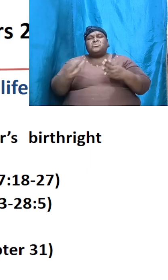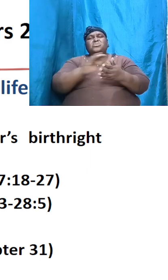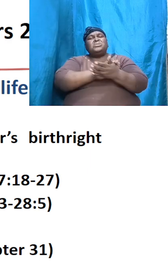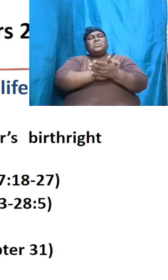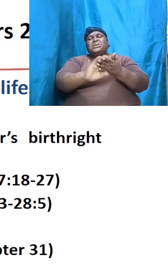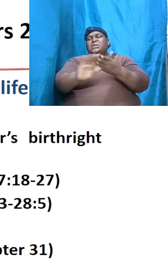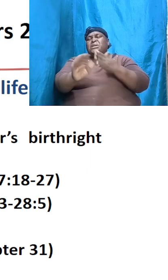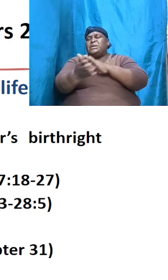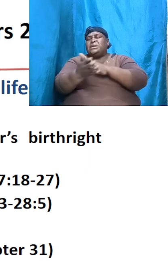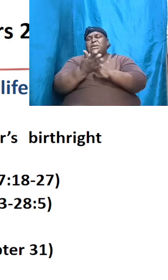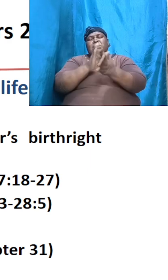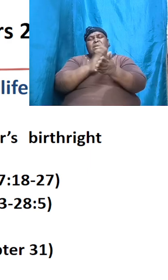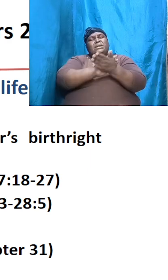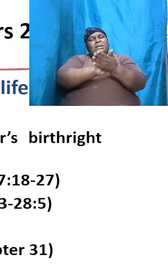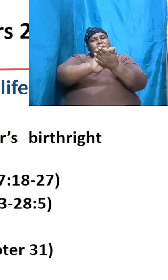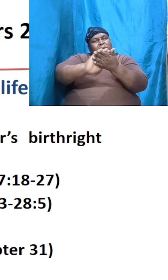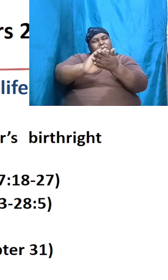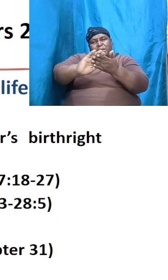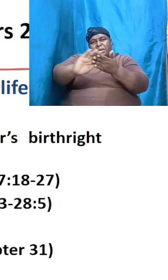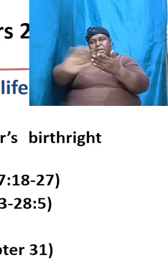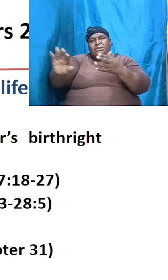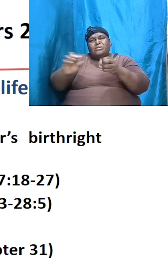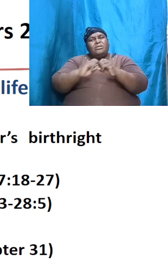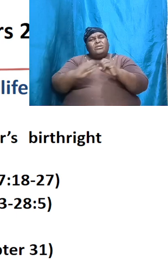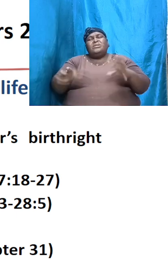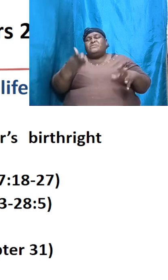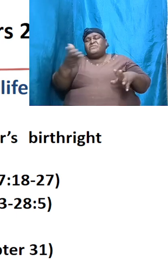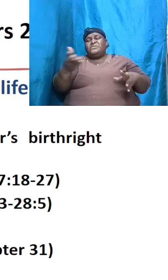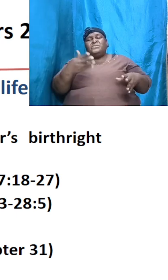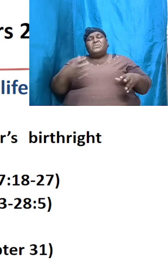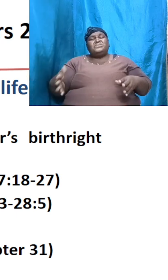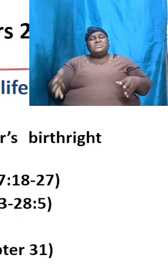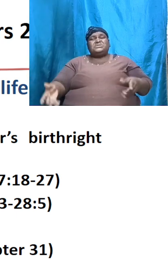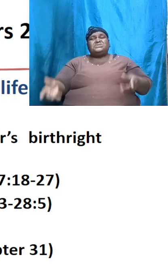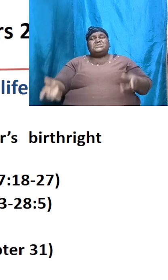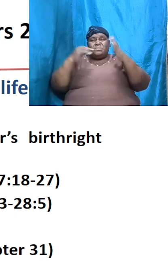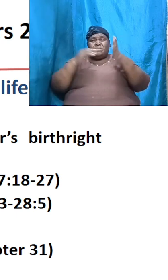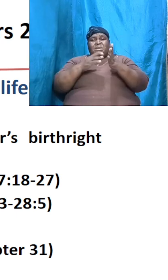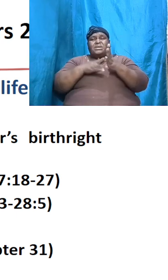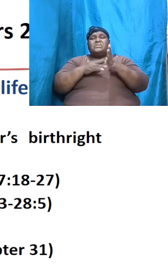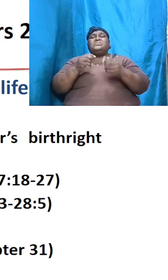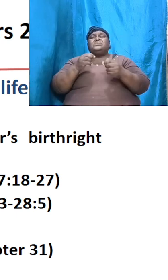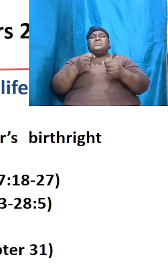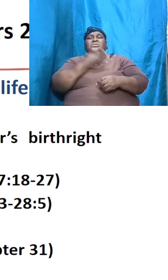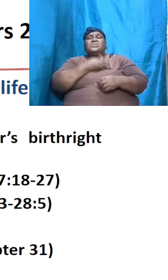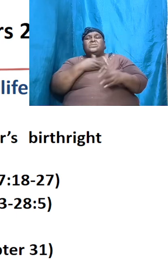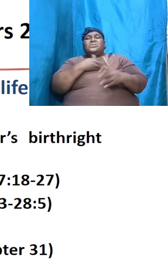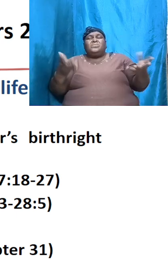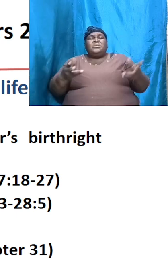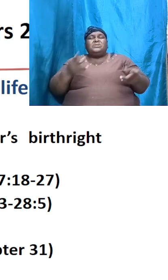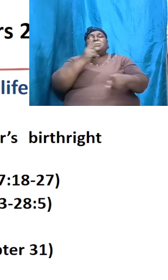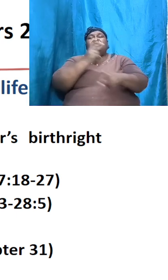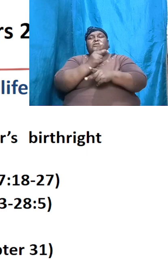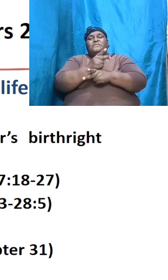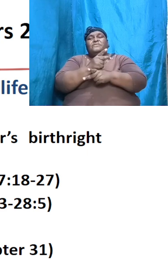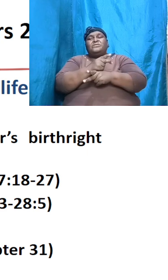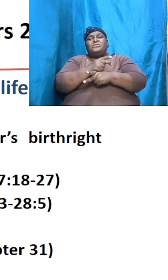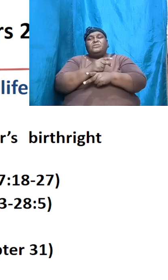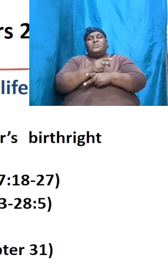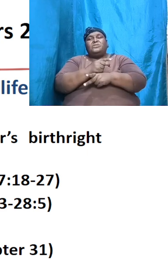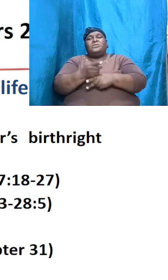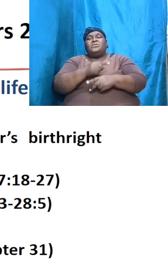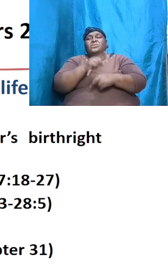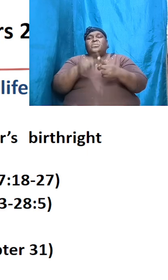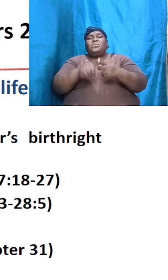clean so none of those things will come back to us what we must be very careful about brothers and sisters is when we now get